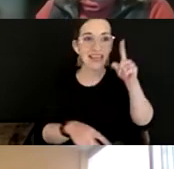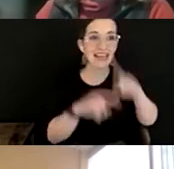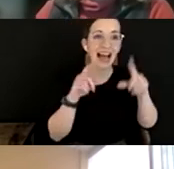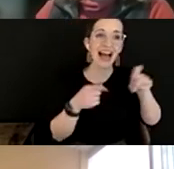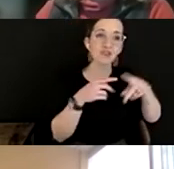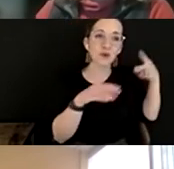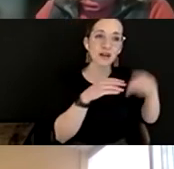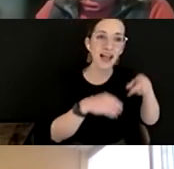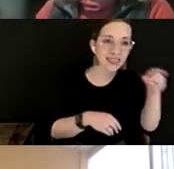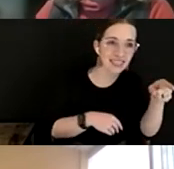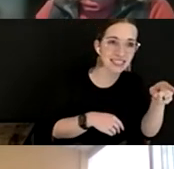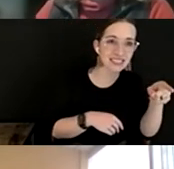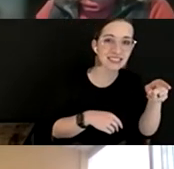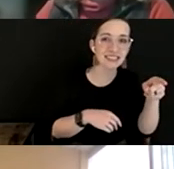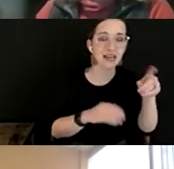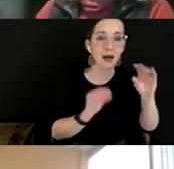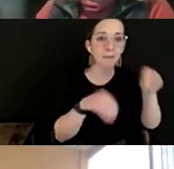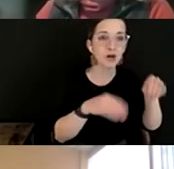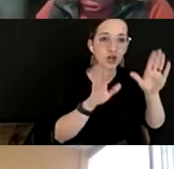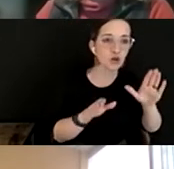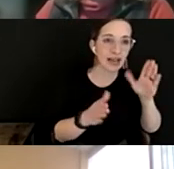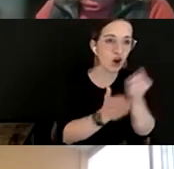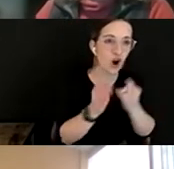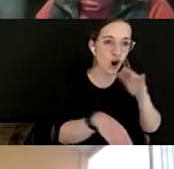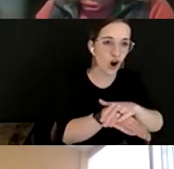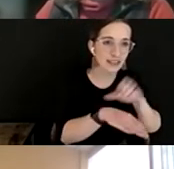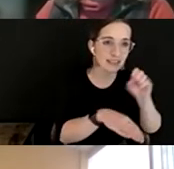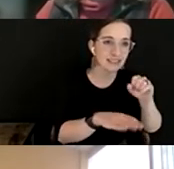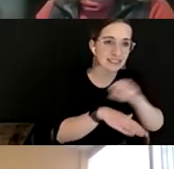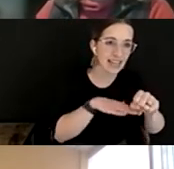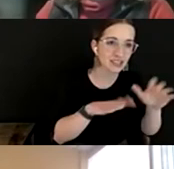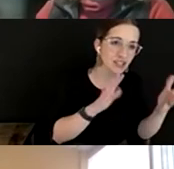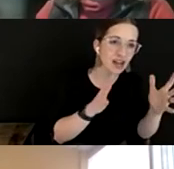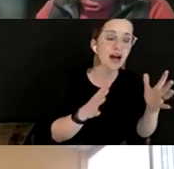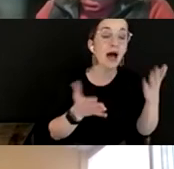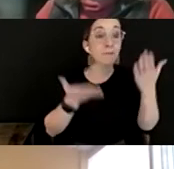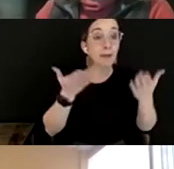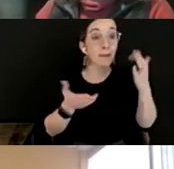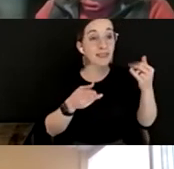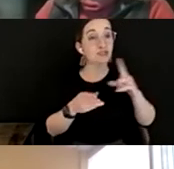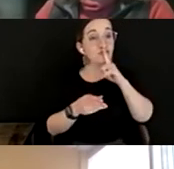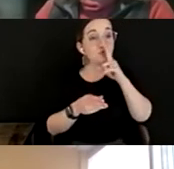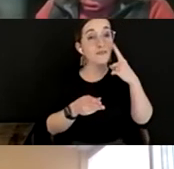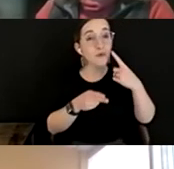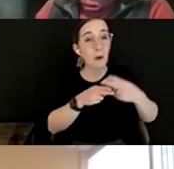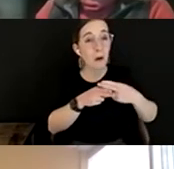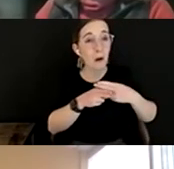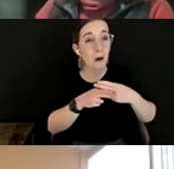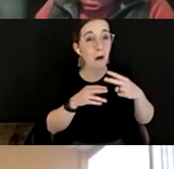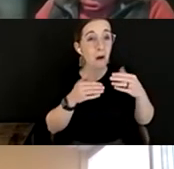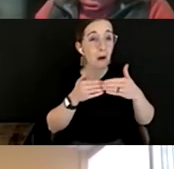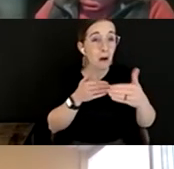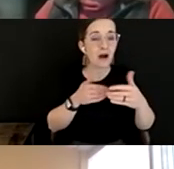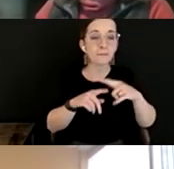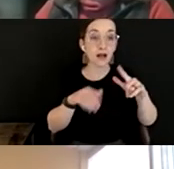other thing, which is put great art on stage. And I don't, perhaps that's true in a short, you know, window of time. But I think the long